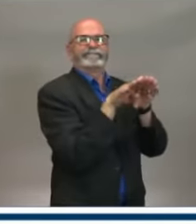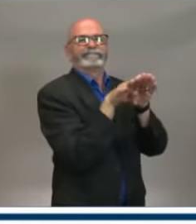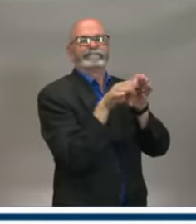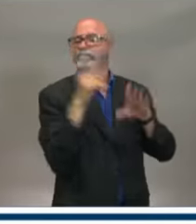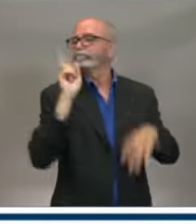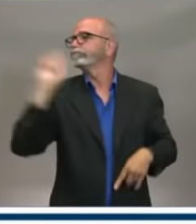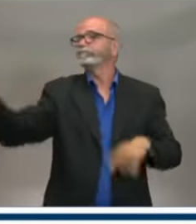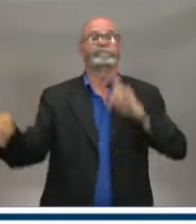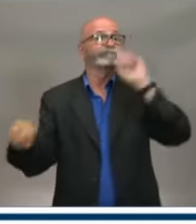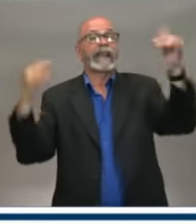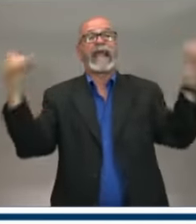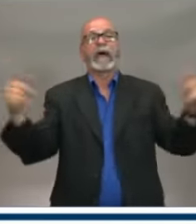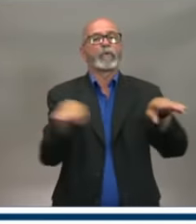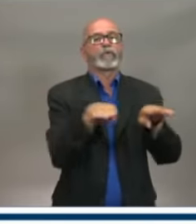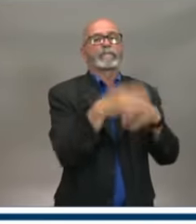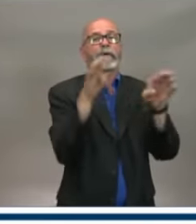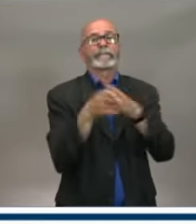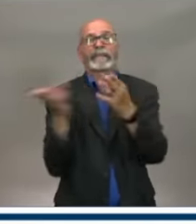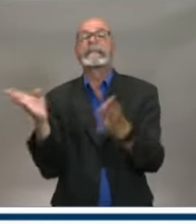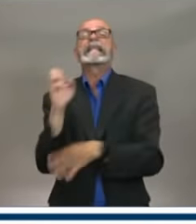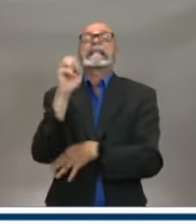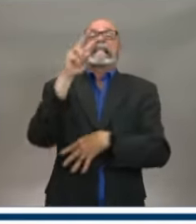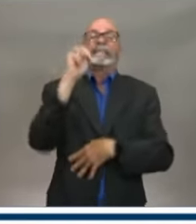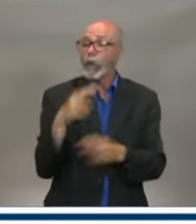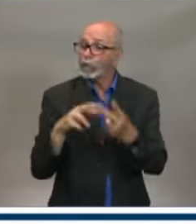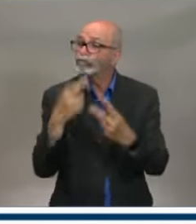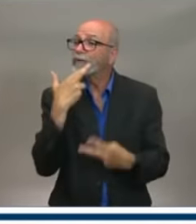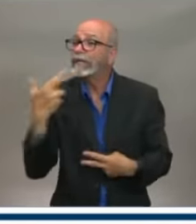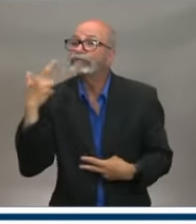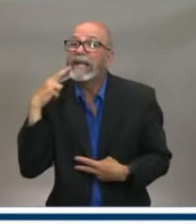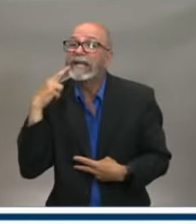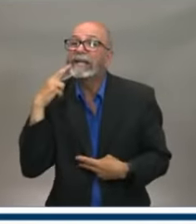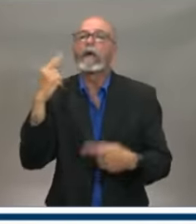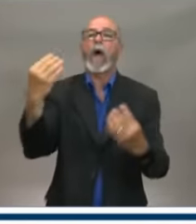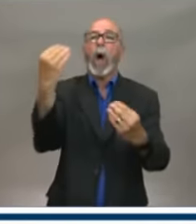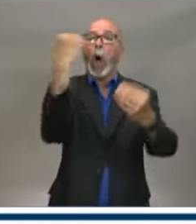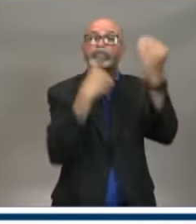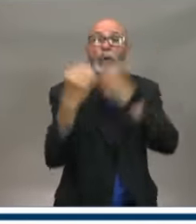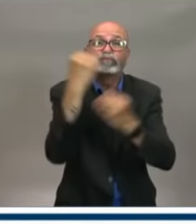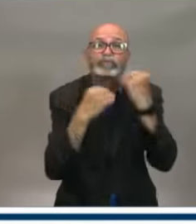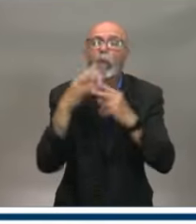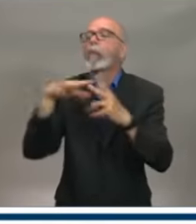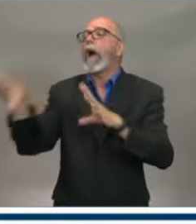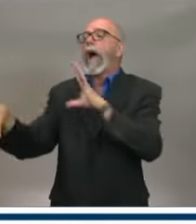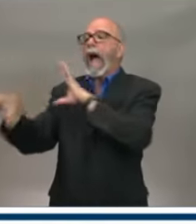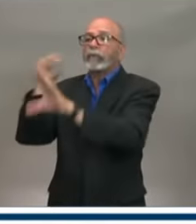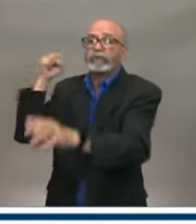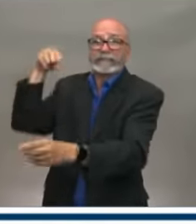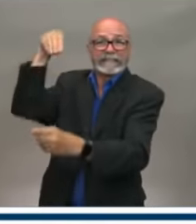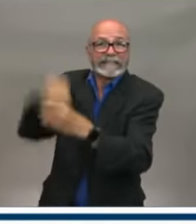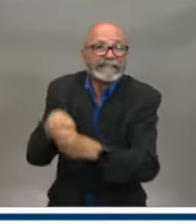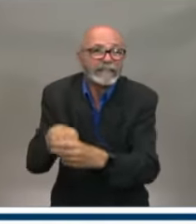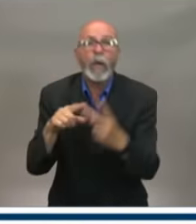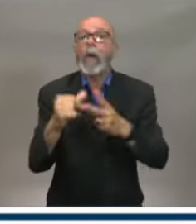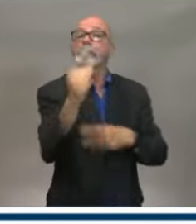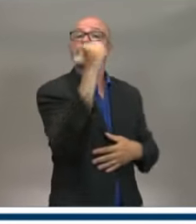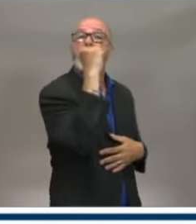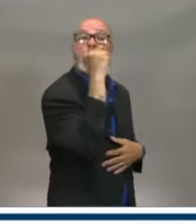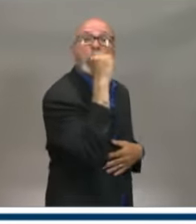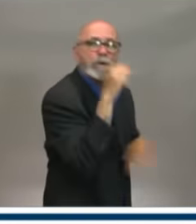Restaurants for dine-in as well as take-out and delivery. Bars, wineries, distilleries and craft beer tap rooms.